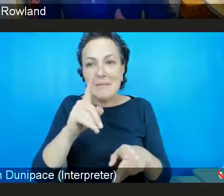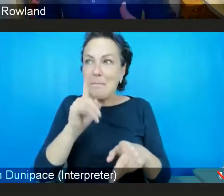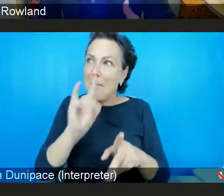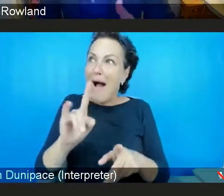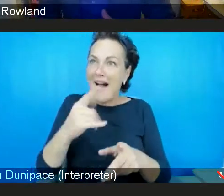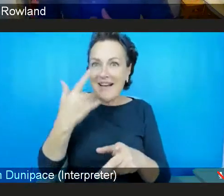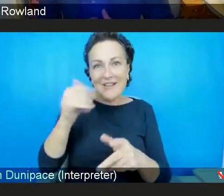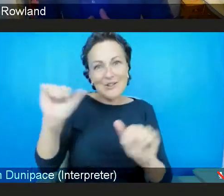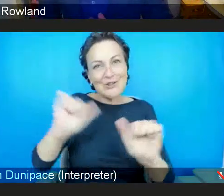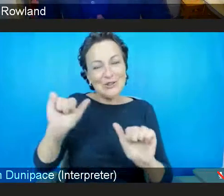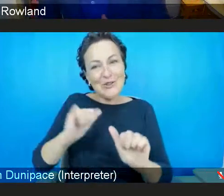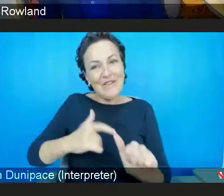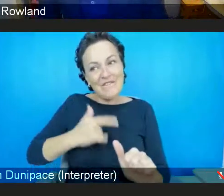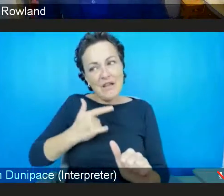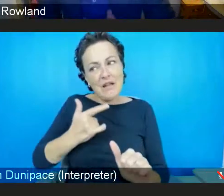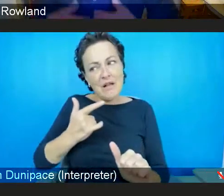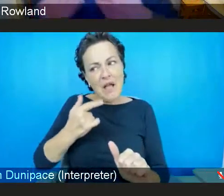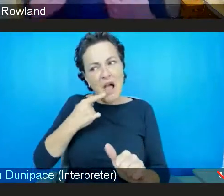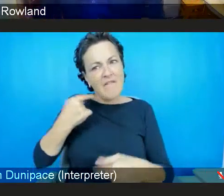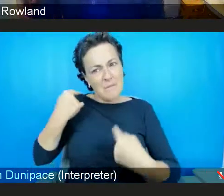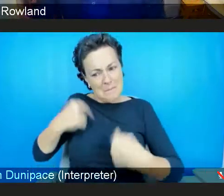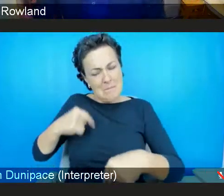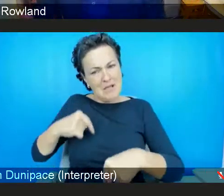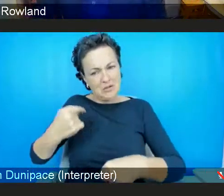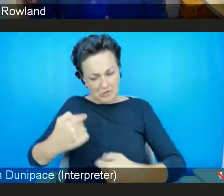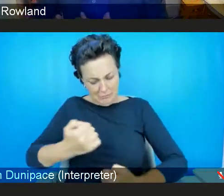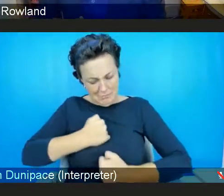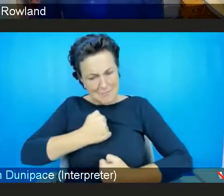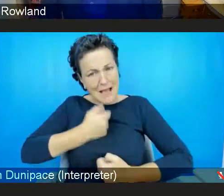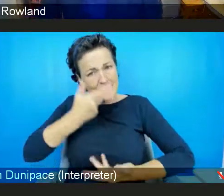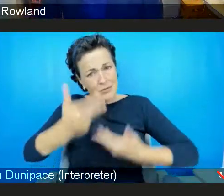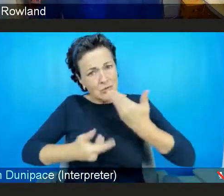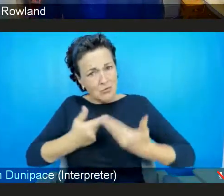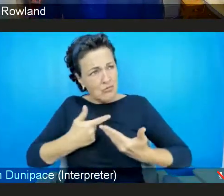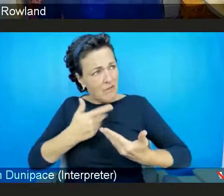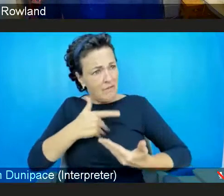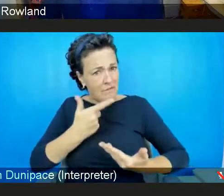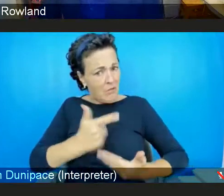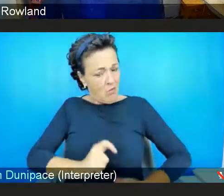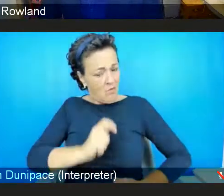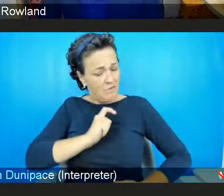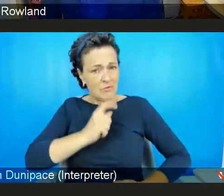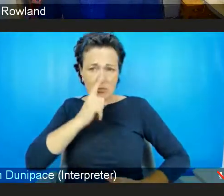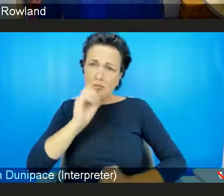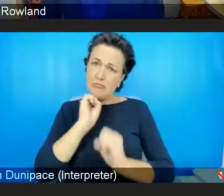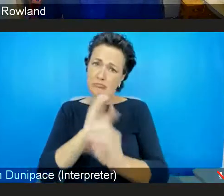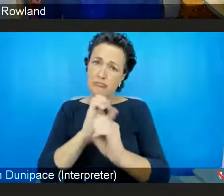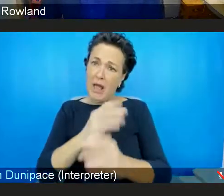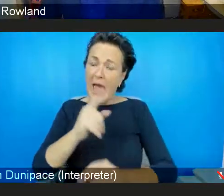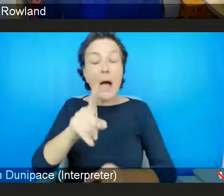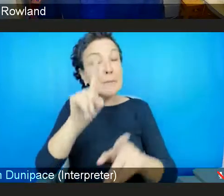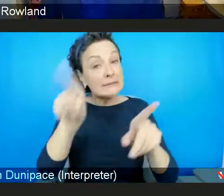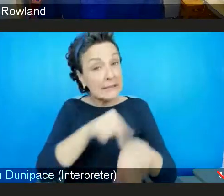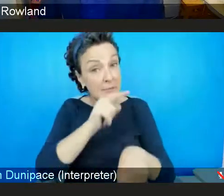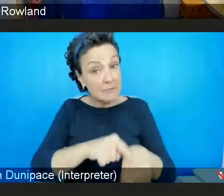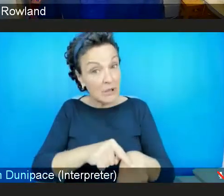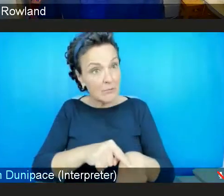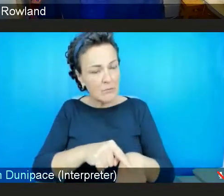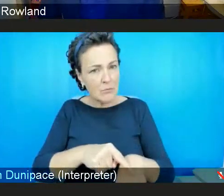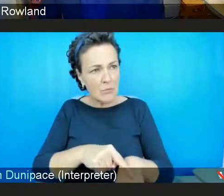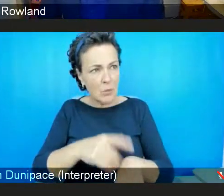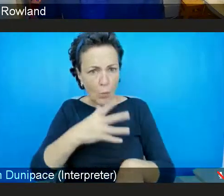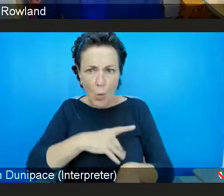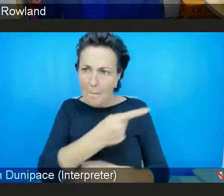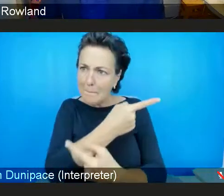own our own stories and be able to share them and and have the right to be heard. I think it's it's